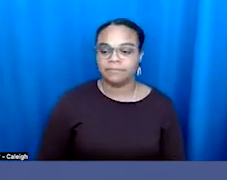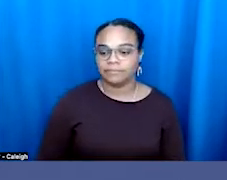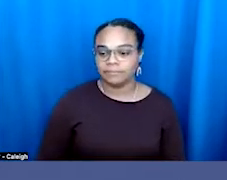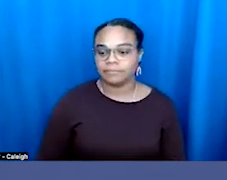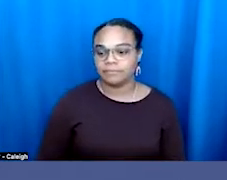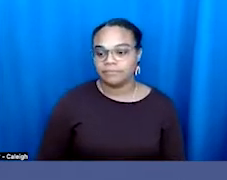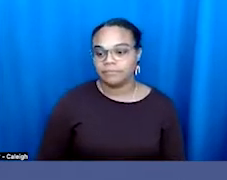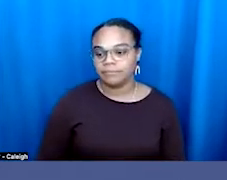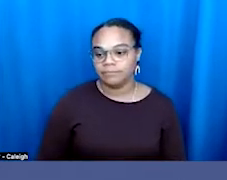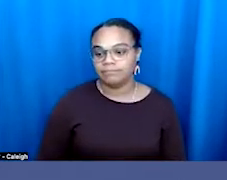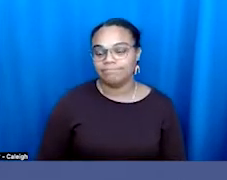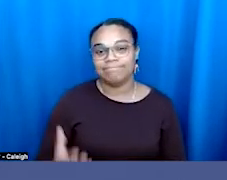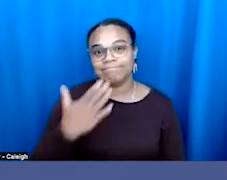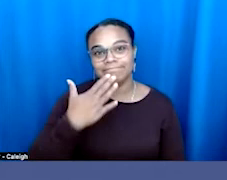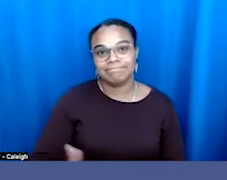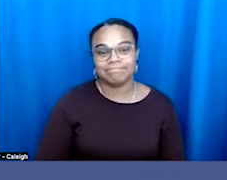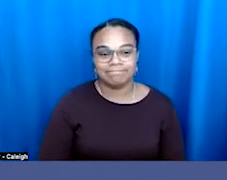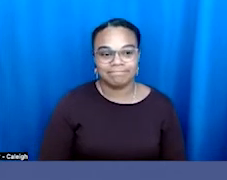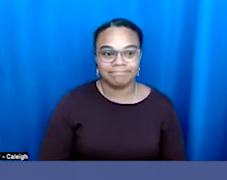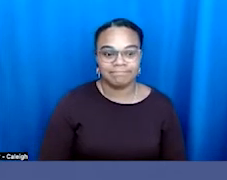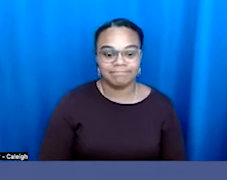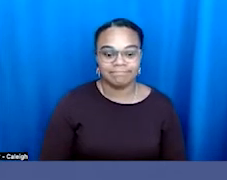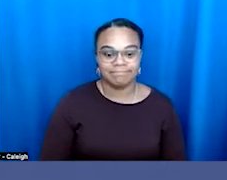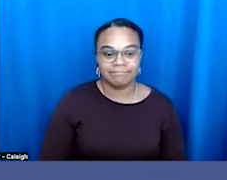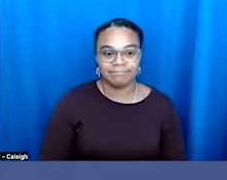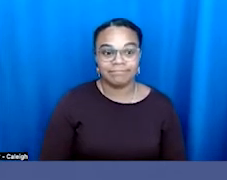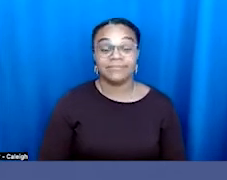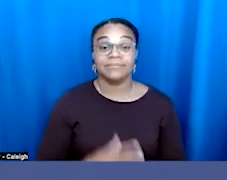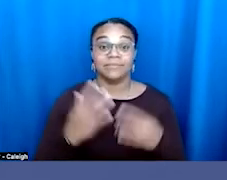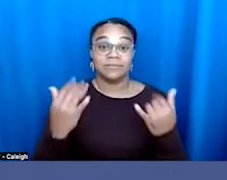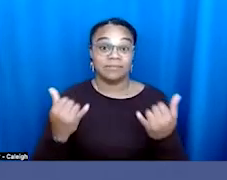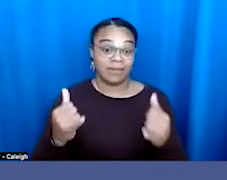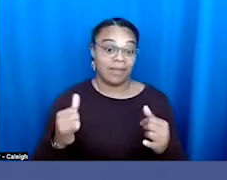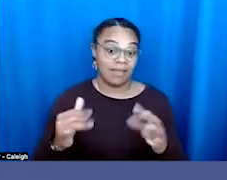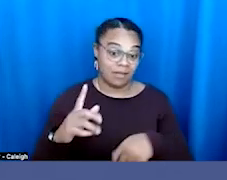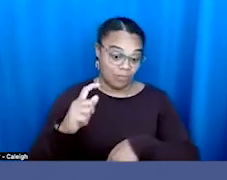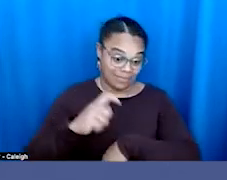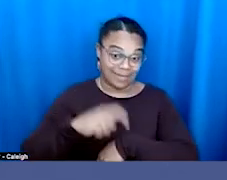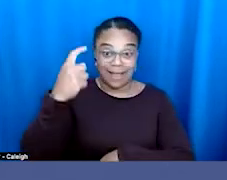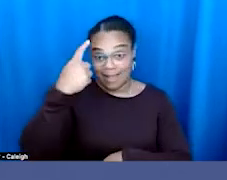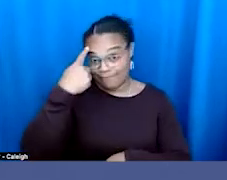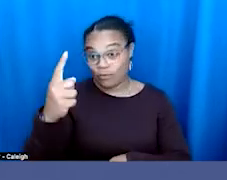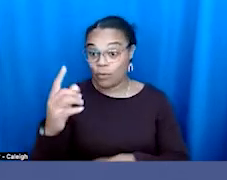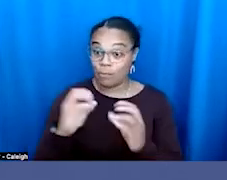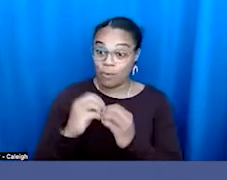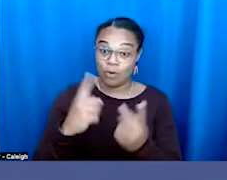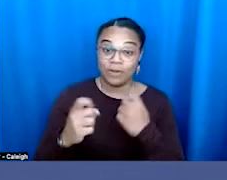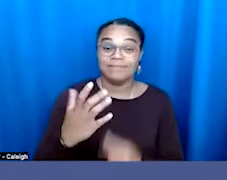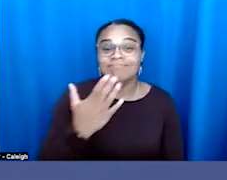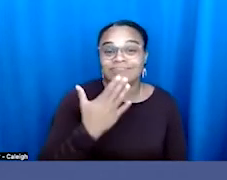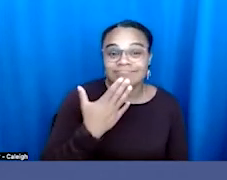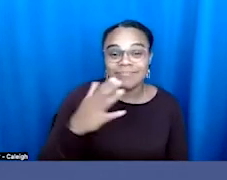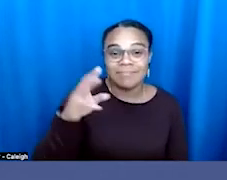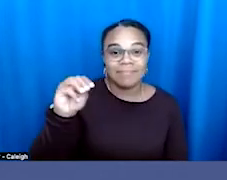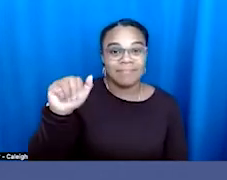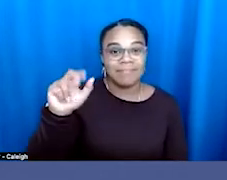Thank you. We are at the time for more questions. Thank you, Mandy. Right on